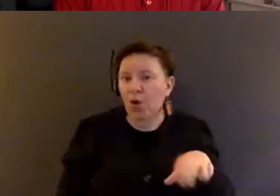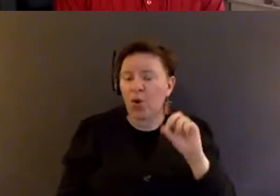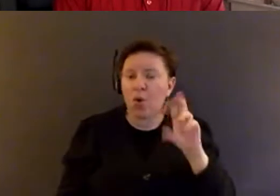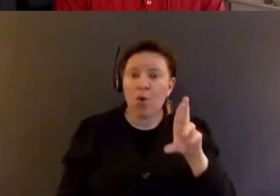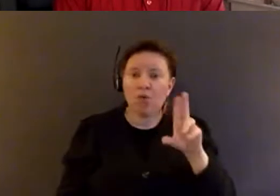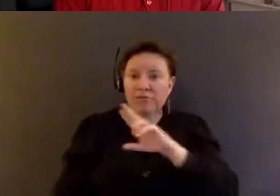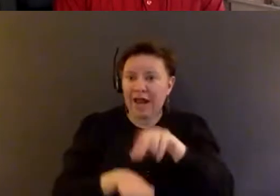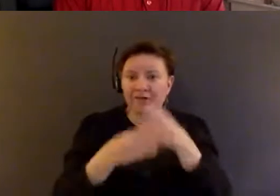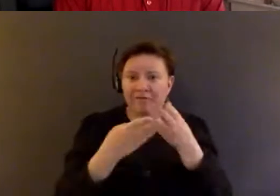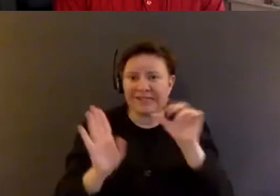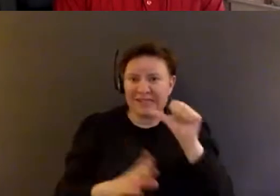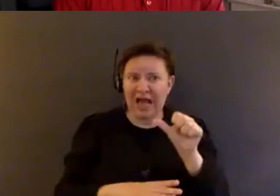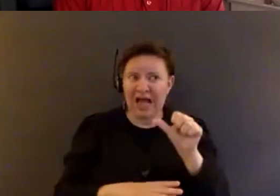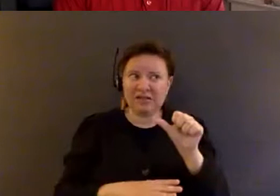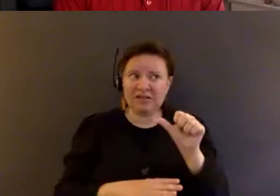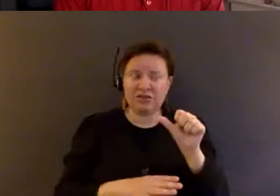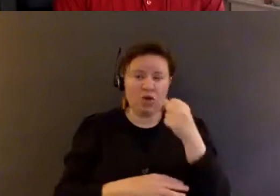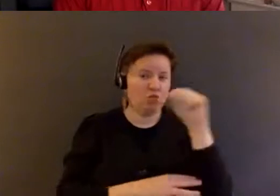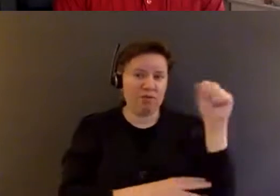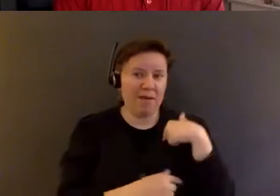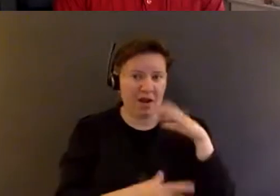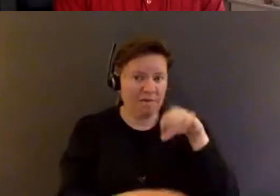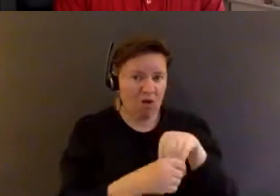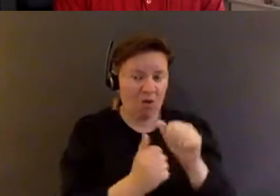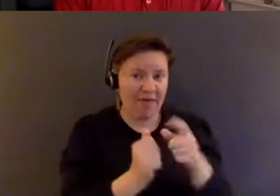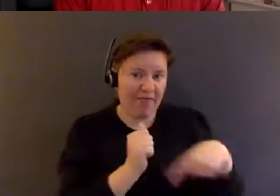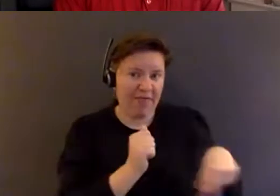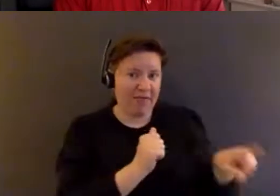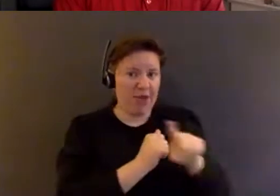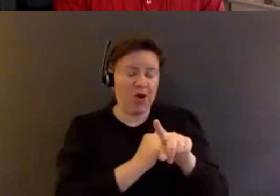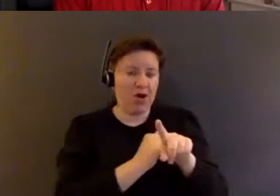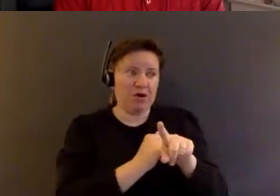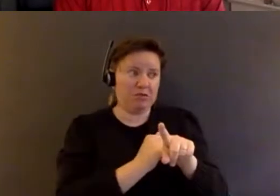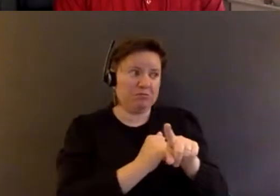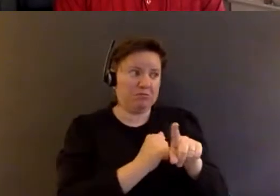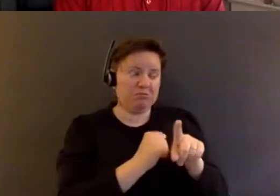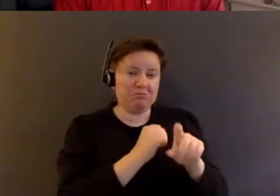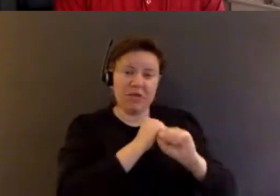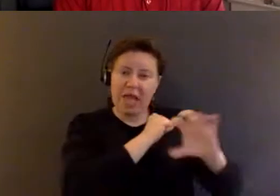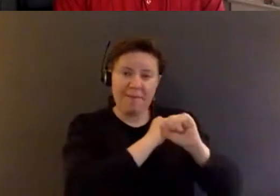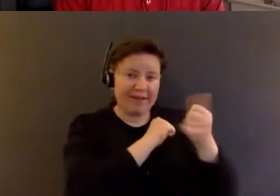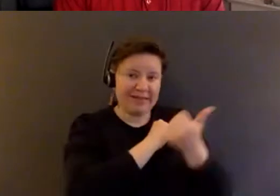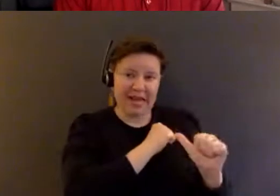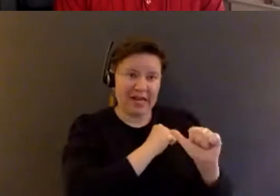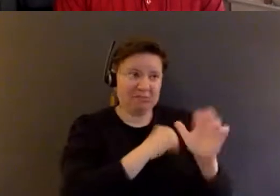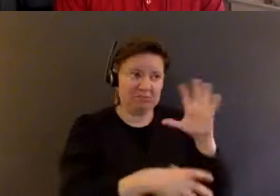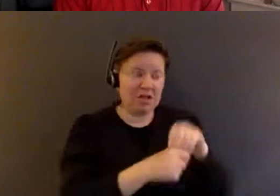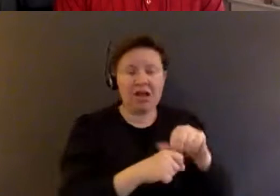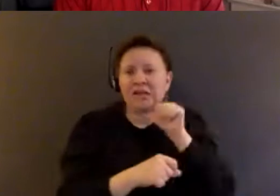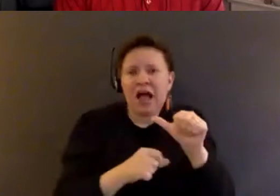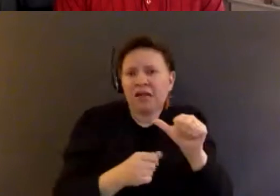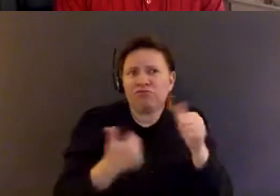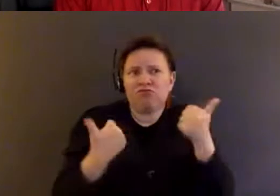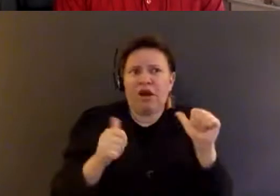it's not movements that have been a part of, um, their campaigns in any intimate way. Um, so again, not a cop-out, but I really